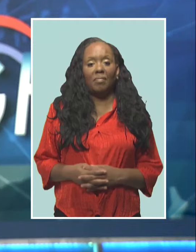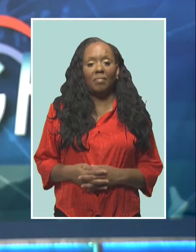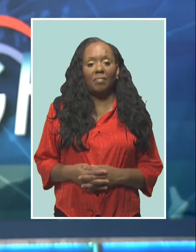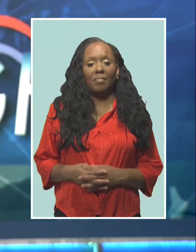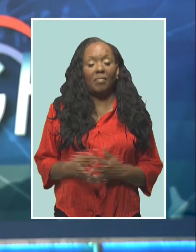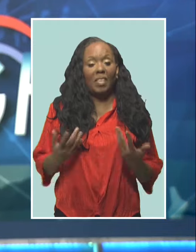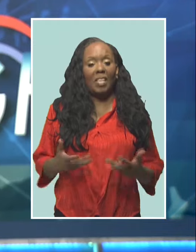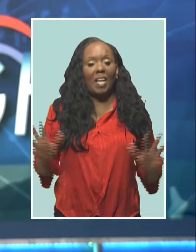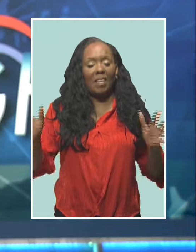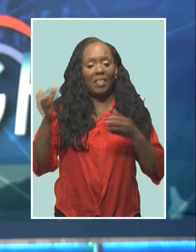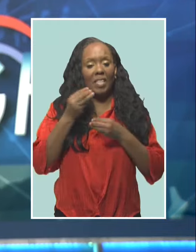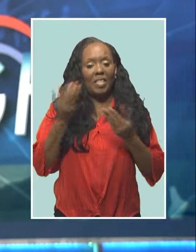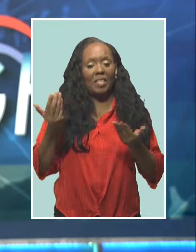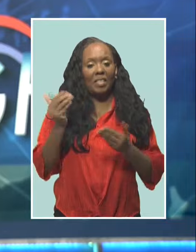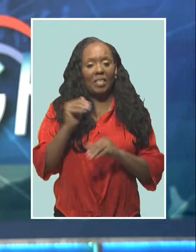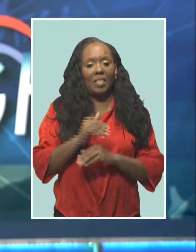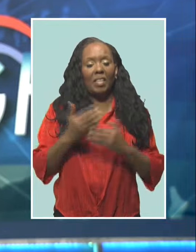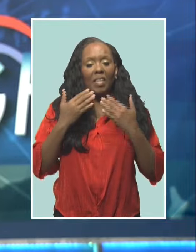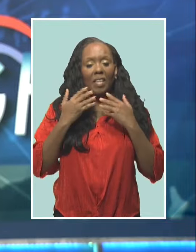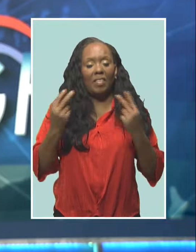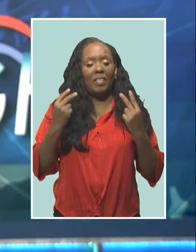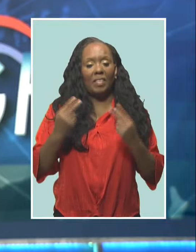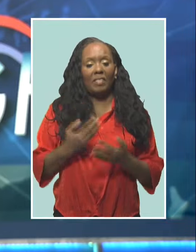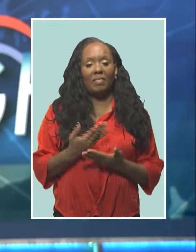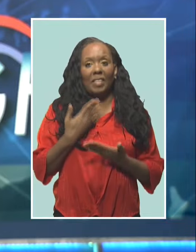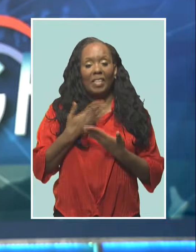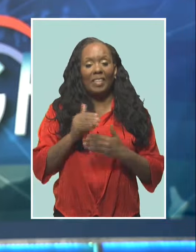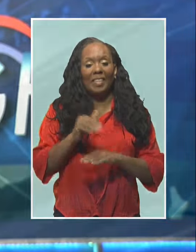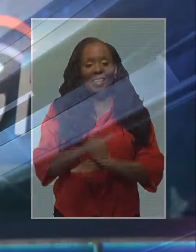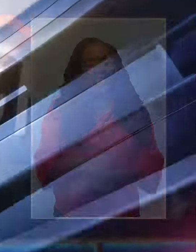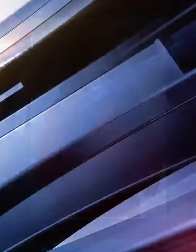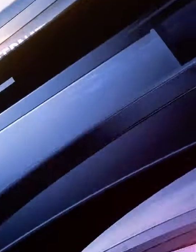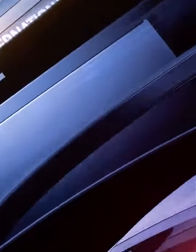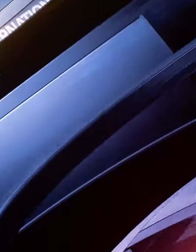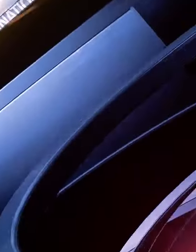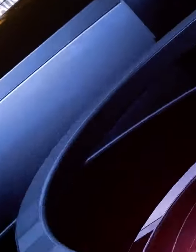Well, that's our news for tonight. Thank you so much for tuning in. Good night.